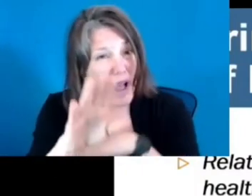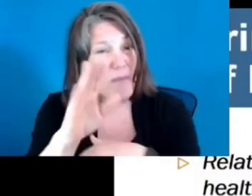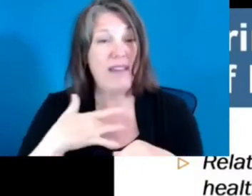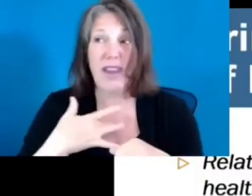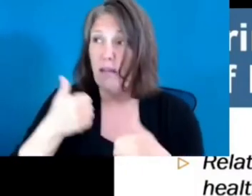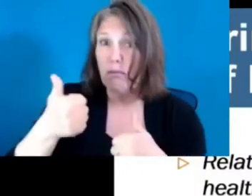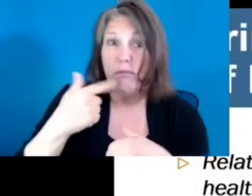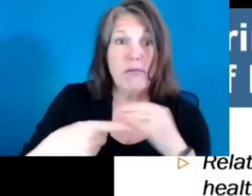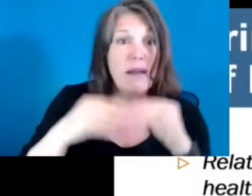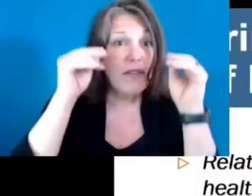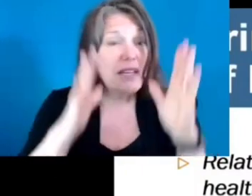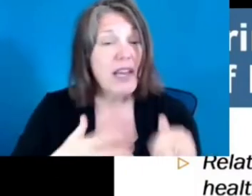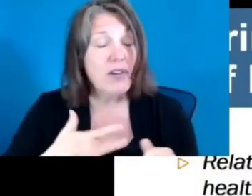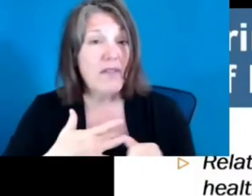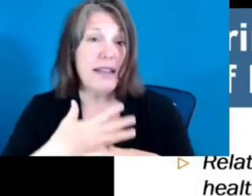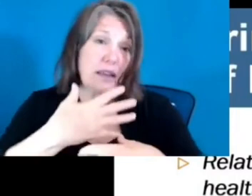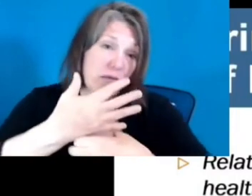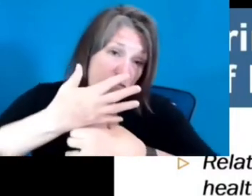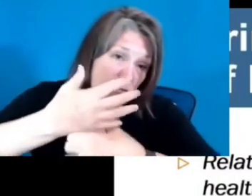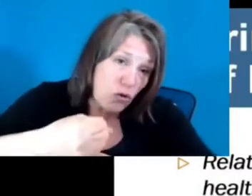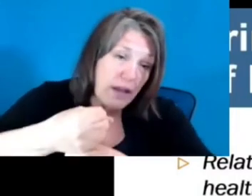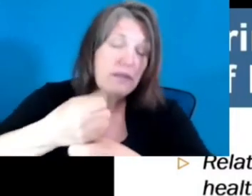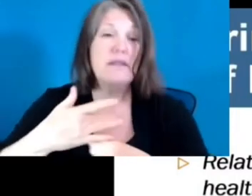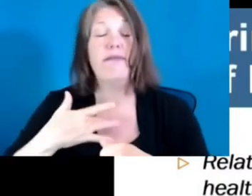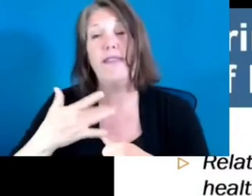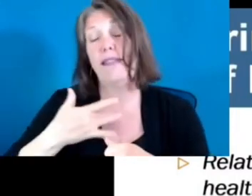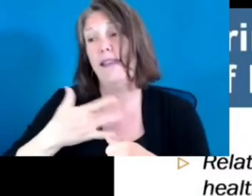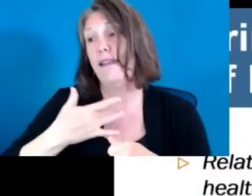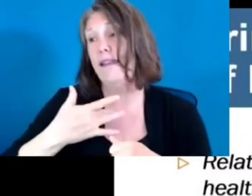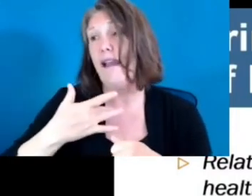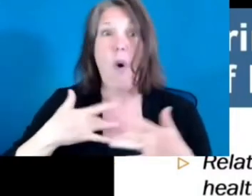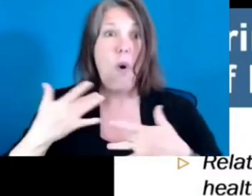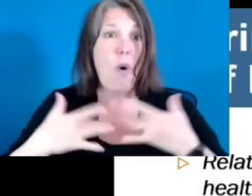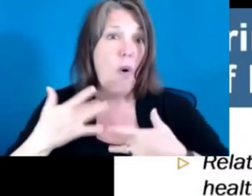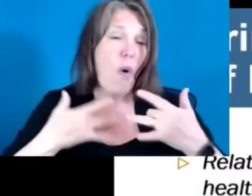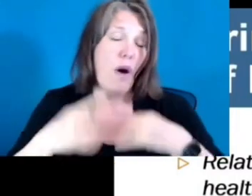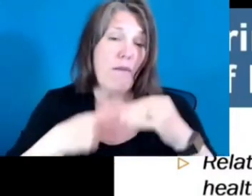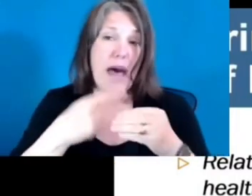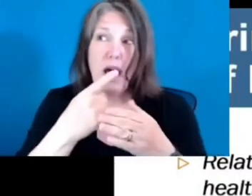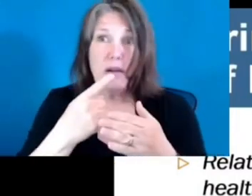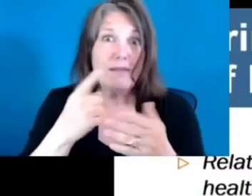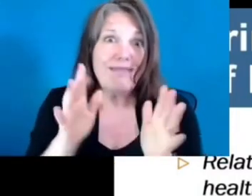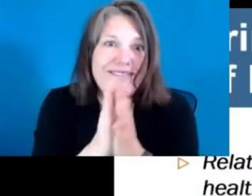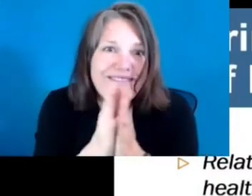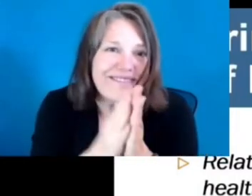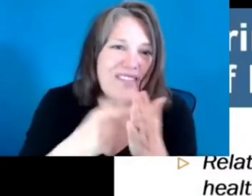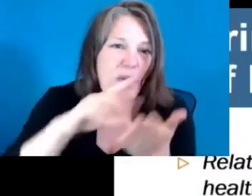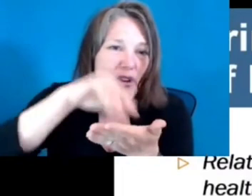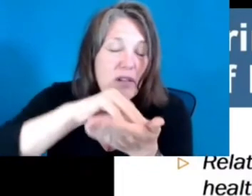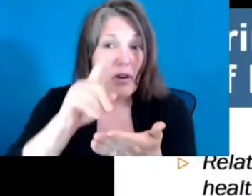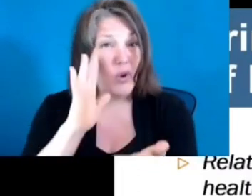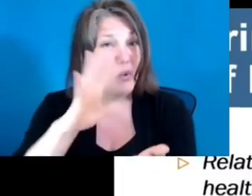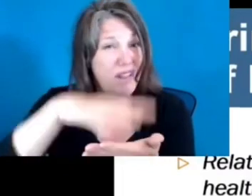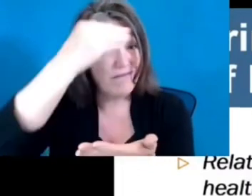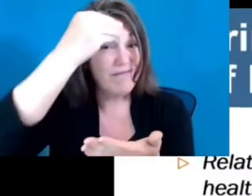feeling excited about what there is to be learned, you learn more. And if you come into that setting with trauma, with